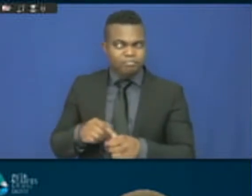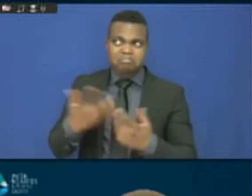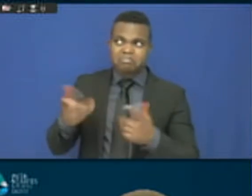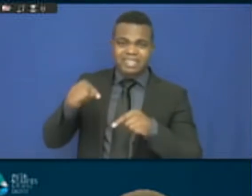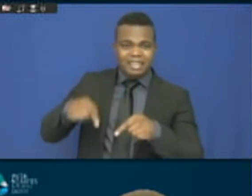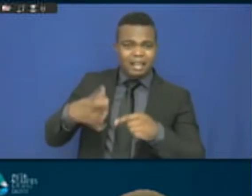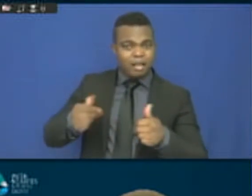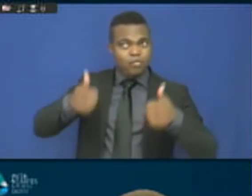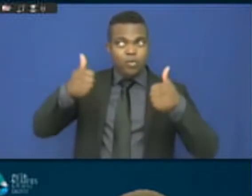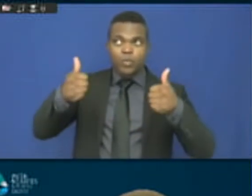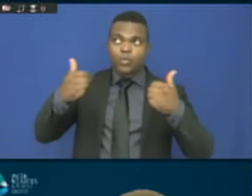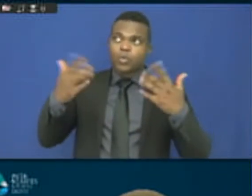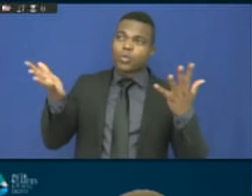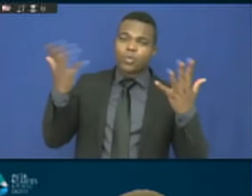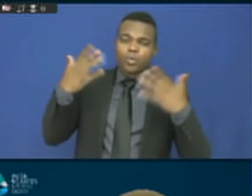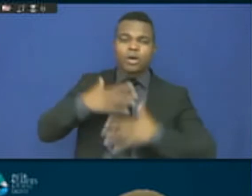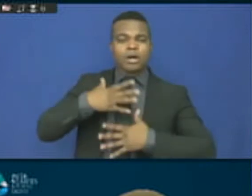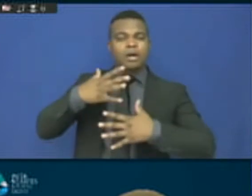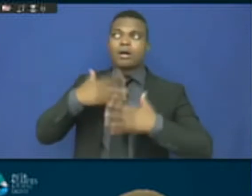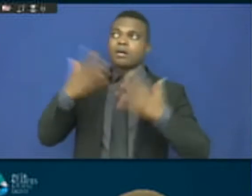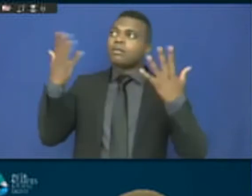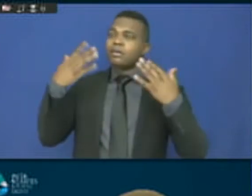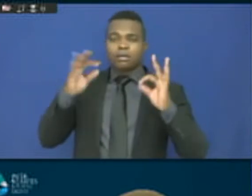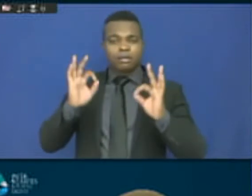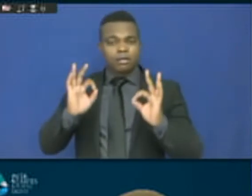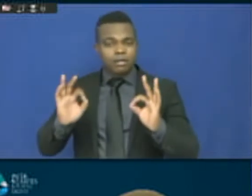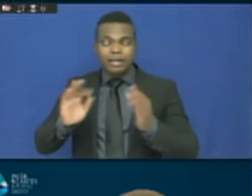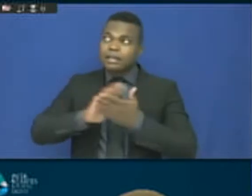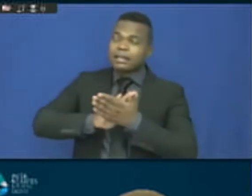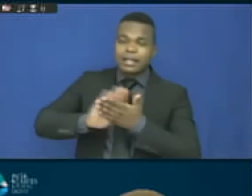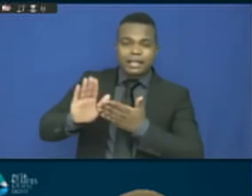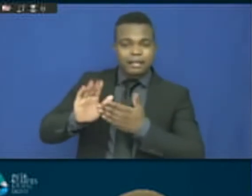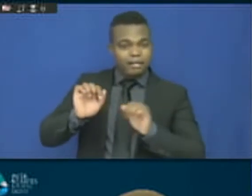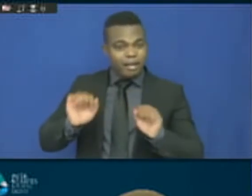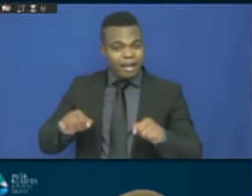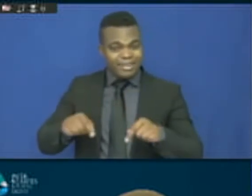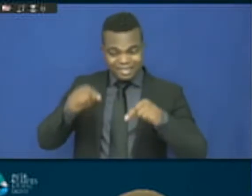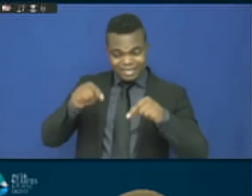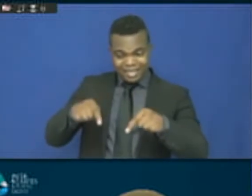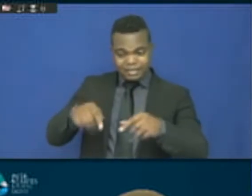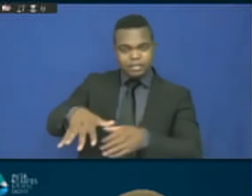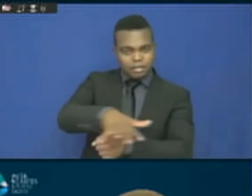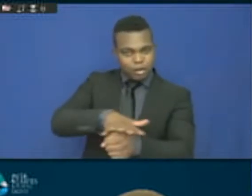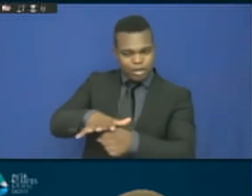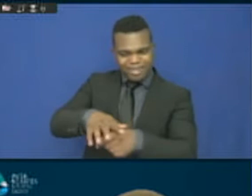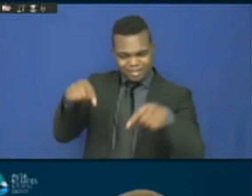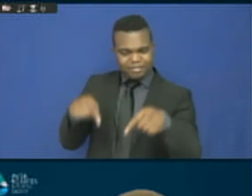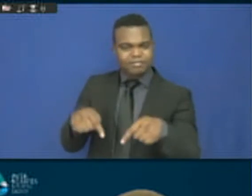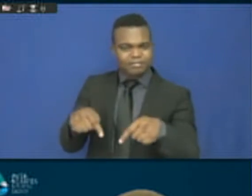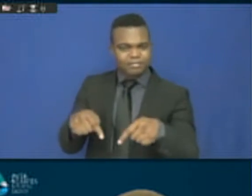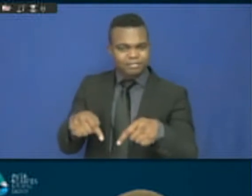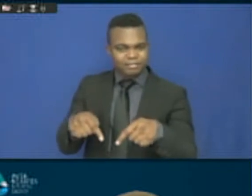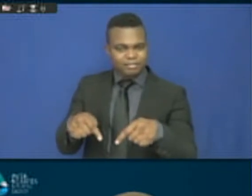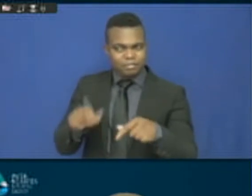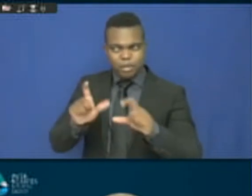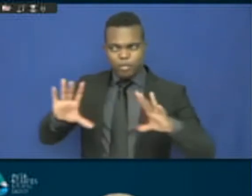taking local level action seriously is an imperative for us to achieve not only this global agenda but